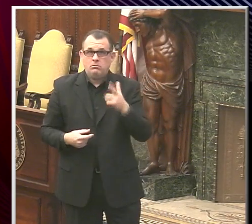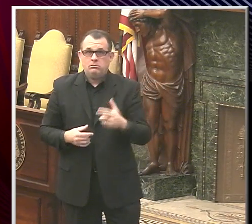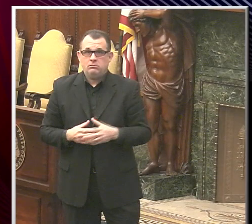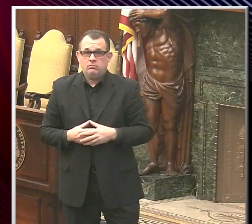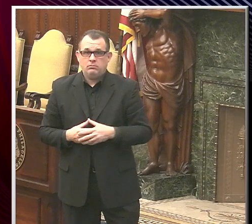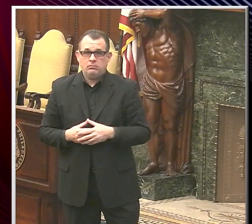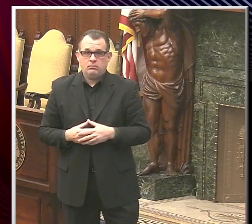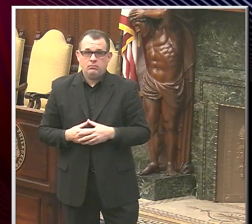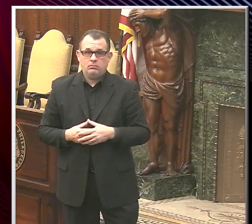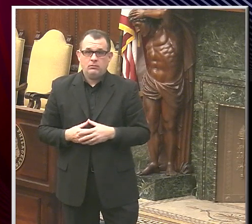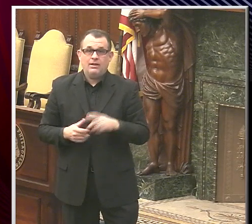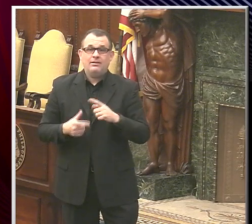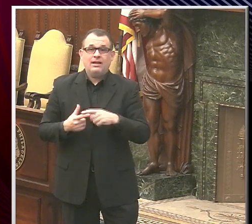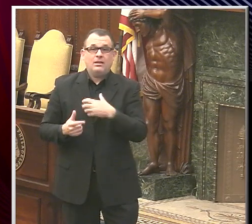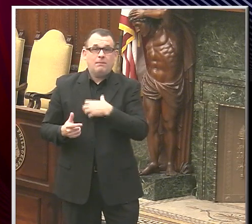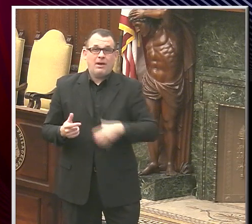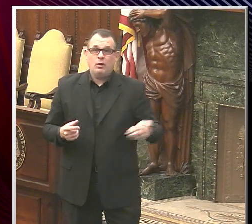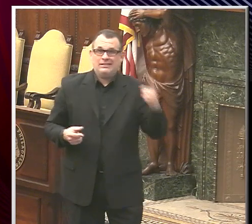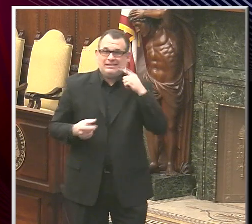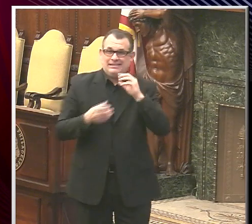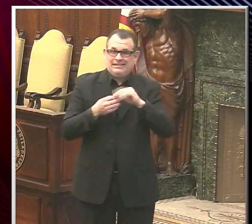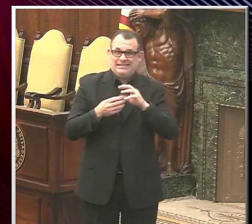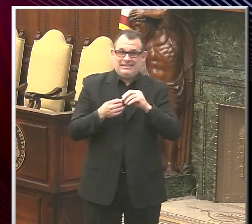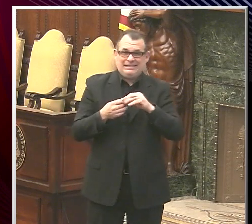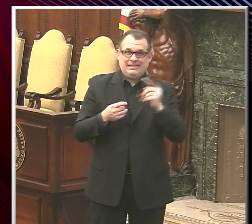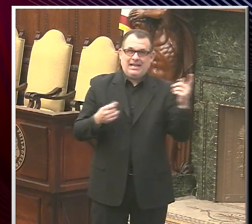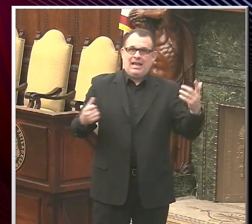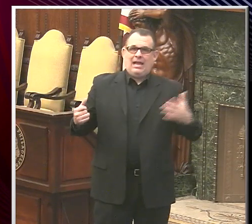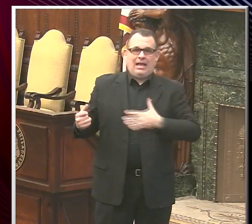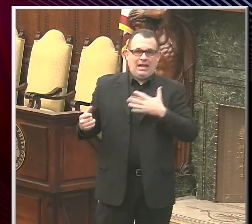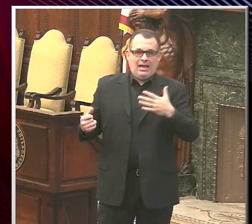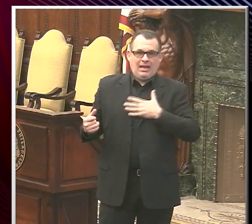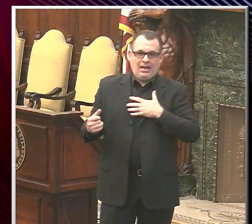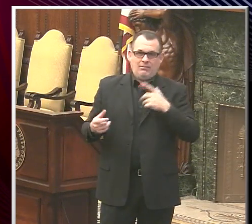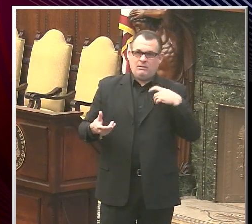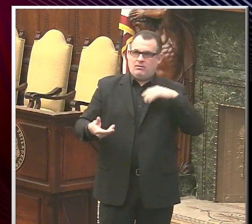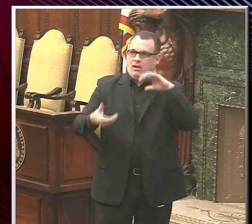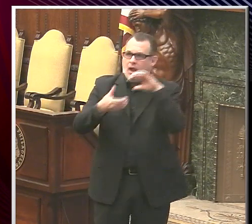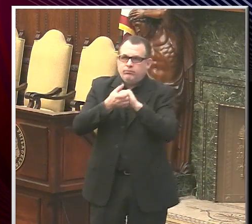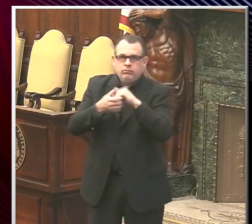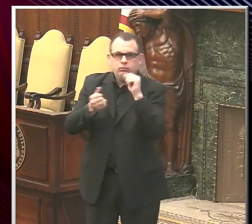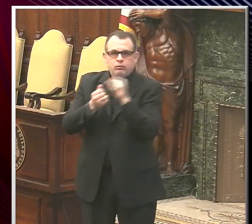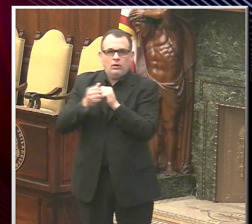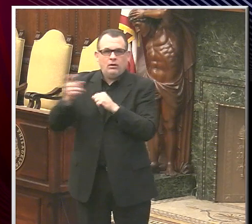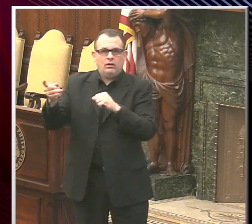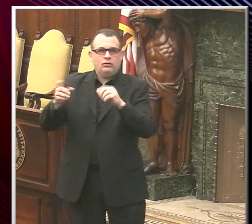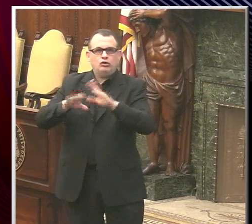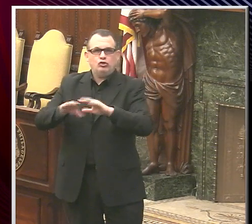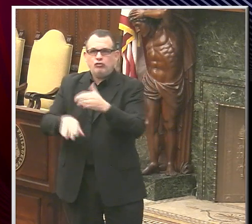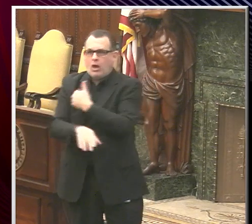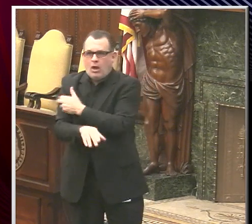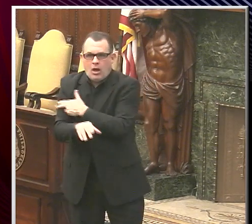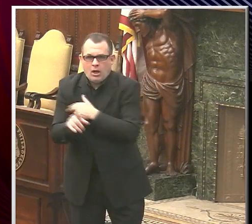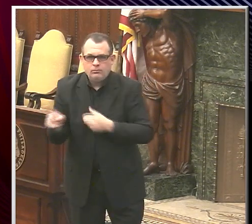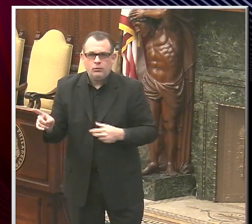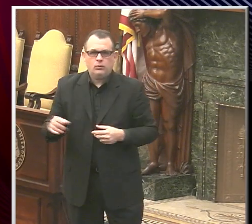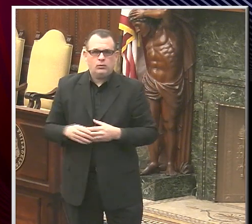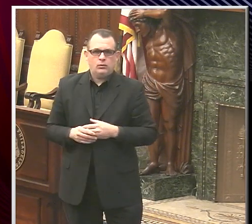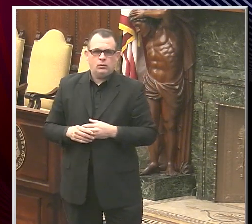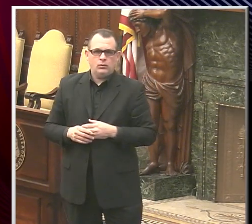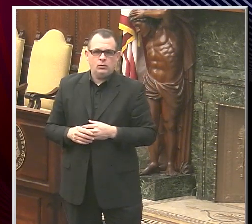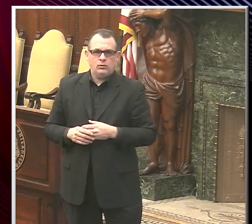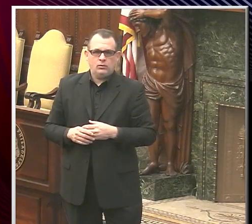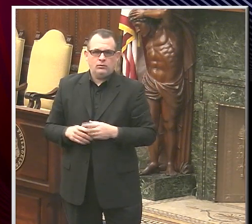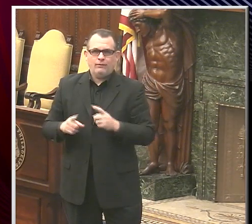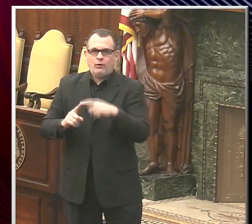Then as the mayor said, we are very pleased today to talk about the partnership with Children's Hospital of Philadelphia, CHOP, to vaccinate